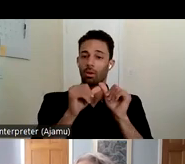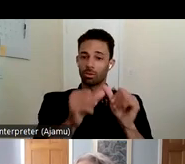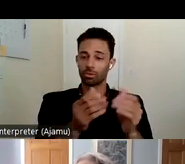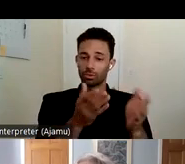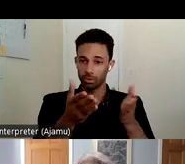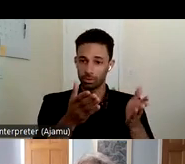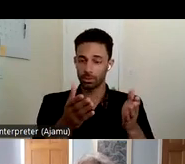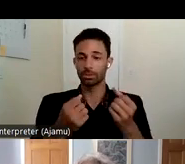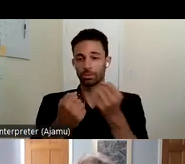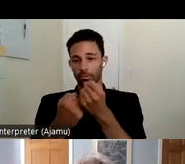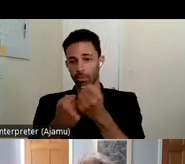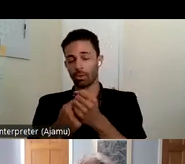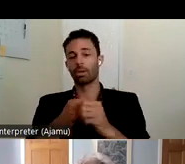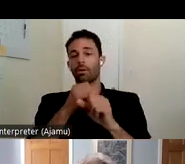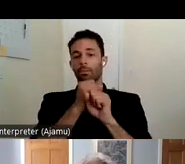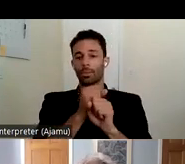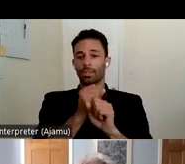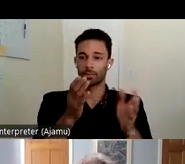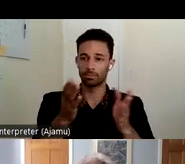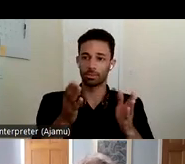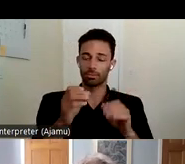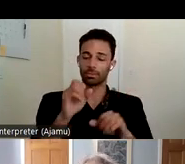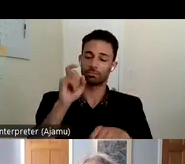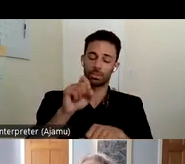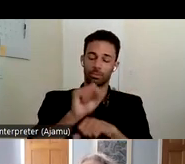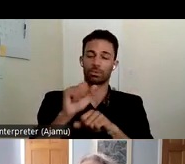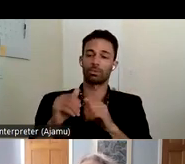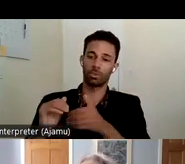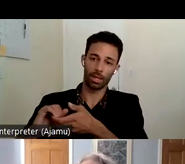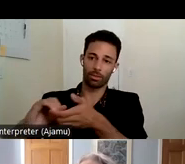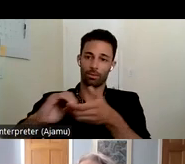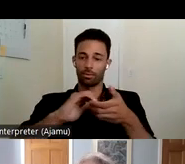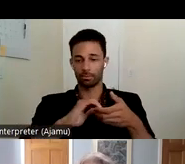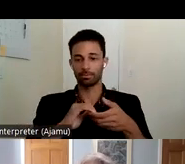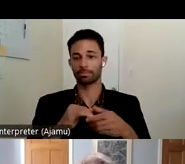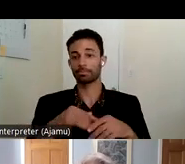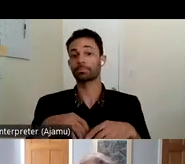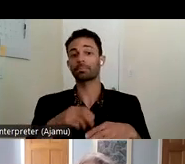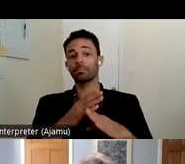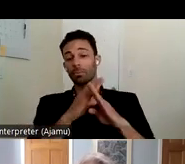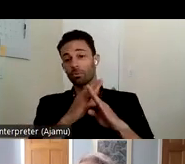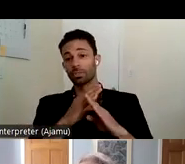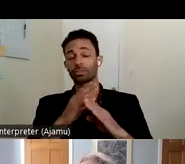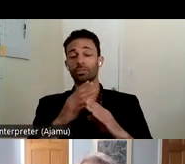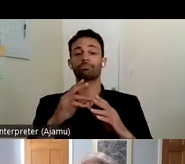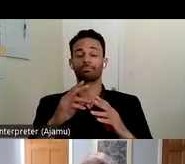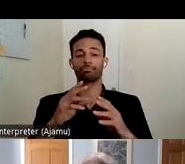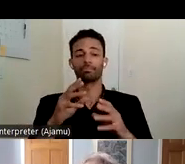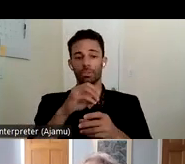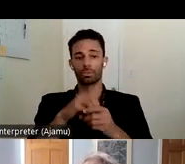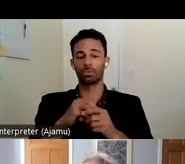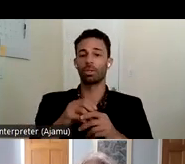service networks work together prevention also includes things like encouraging people to have advanced